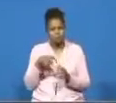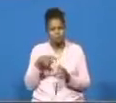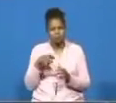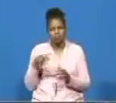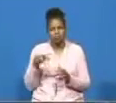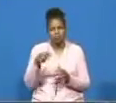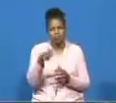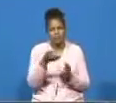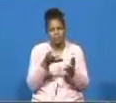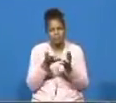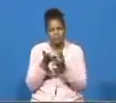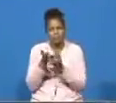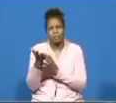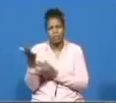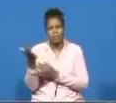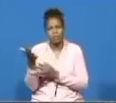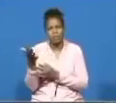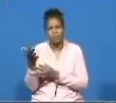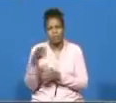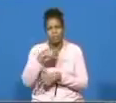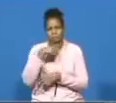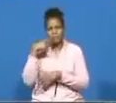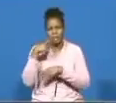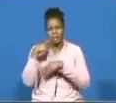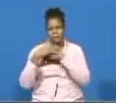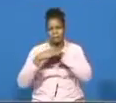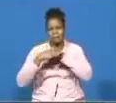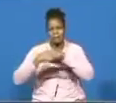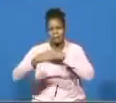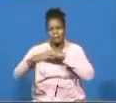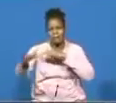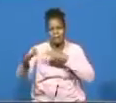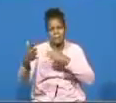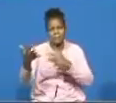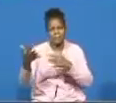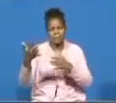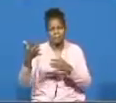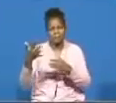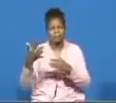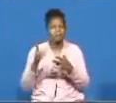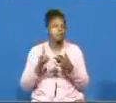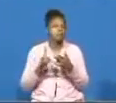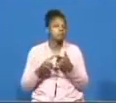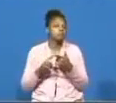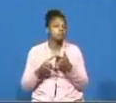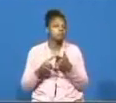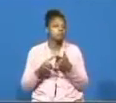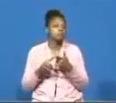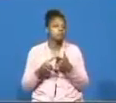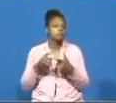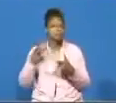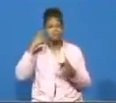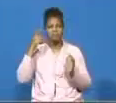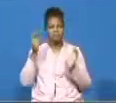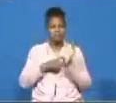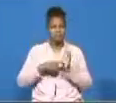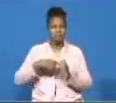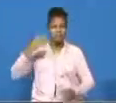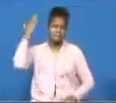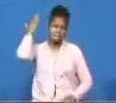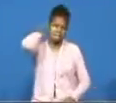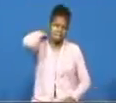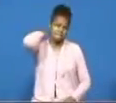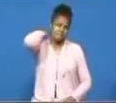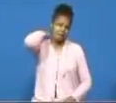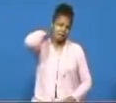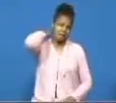of araba the next issue was that they recognized that their backs hear me somebody